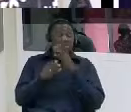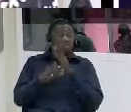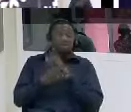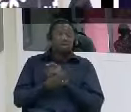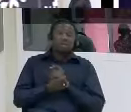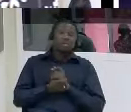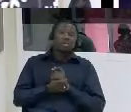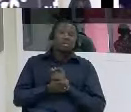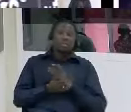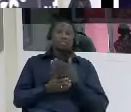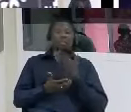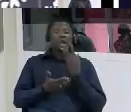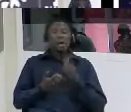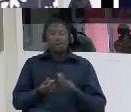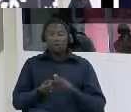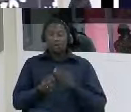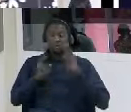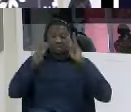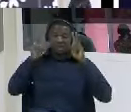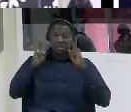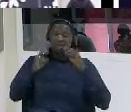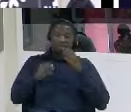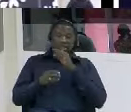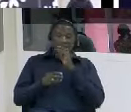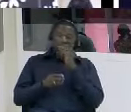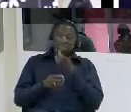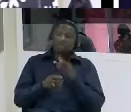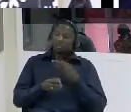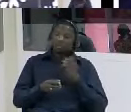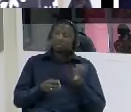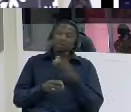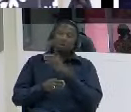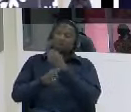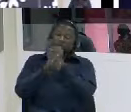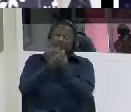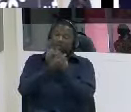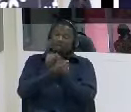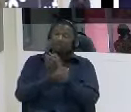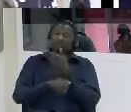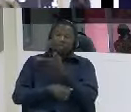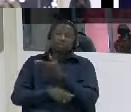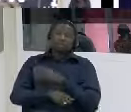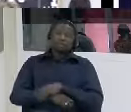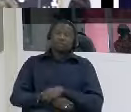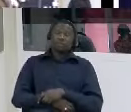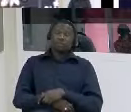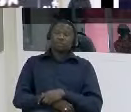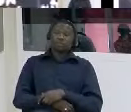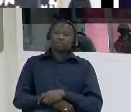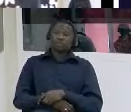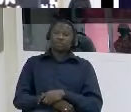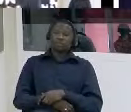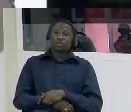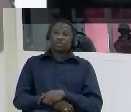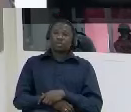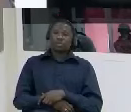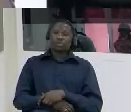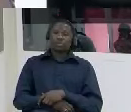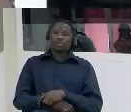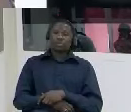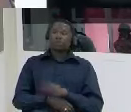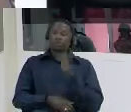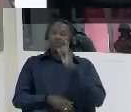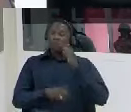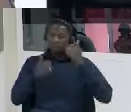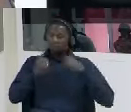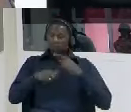and um what happened when they joined you there um at mild to prisons what happened next yes that's was how